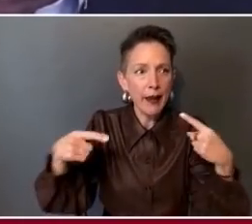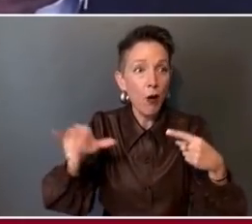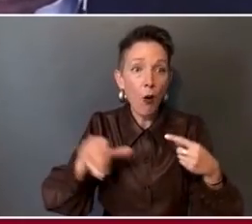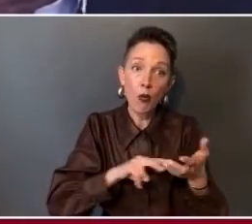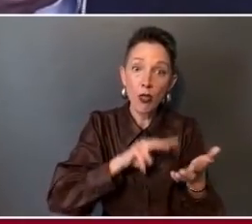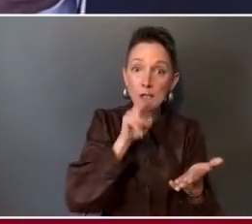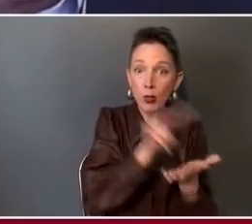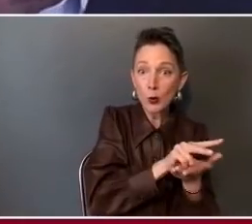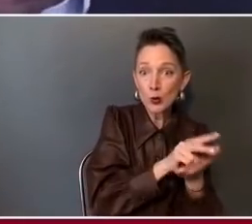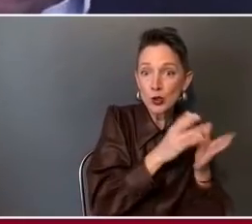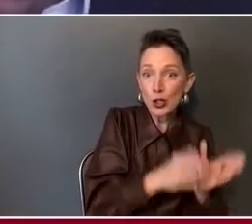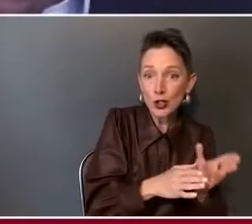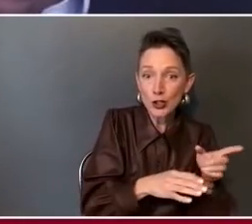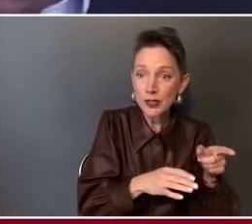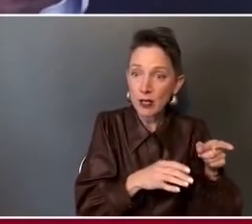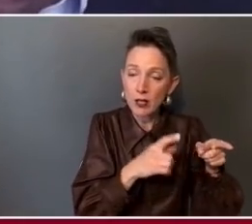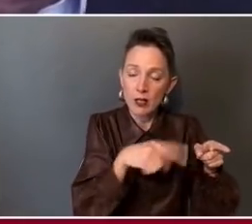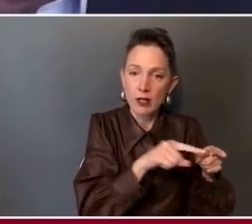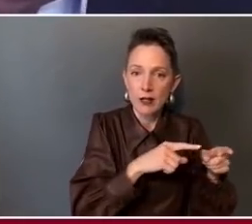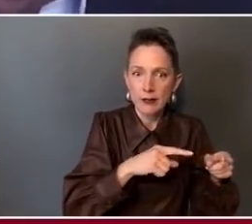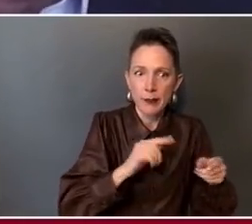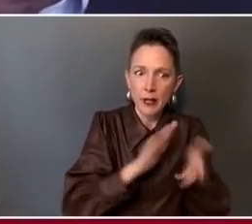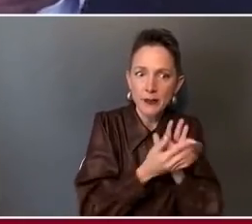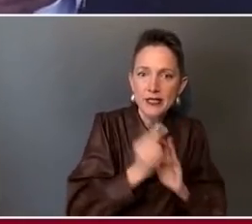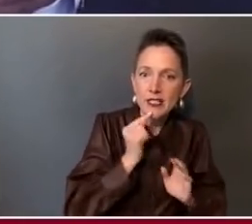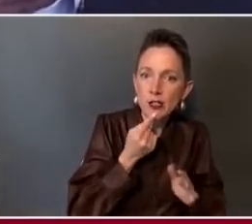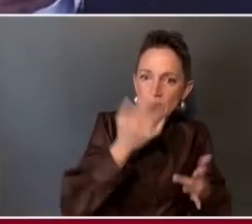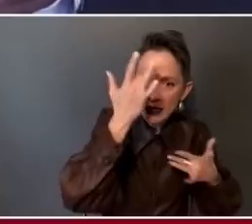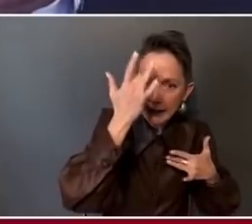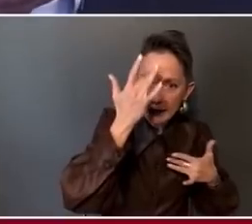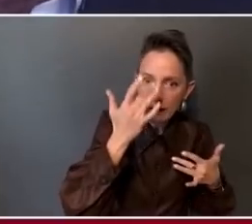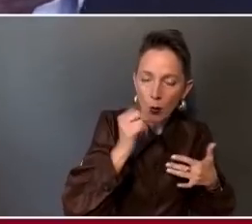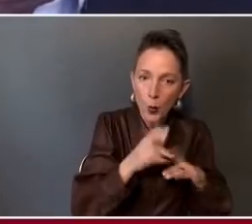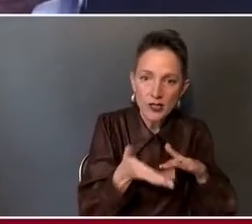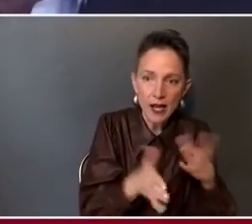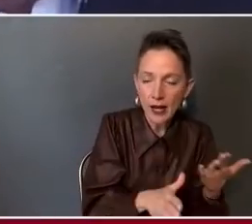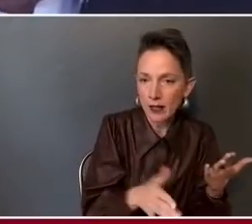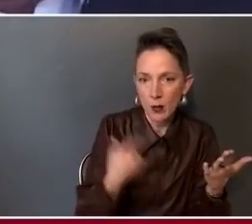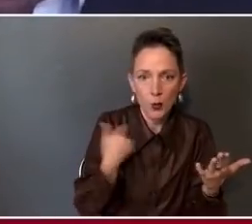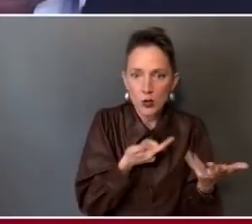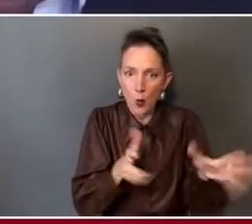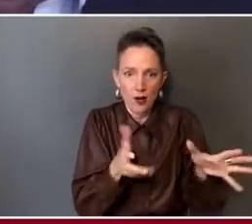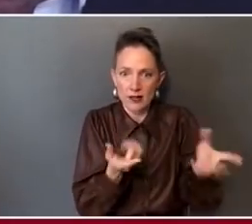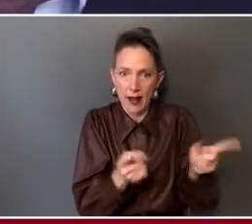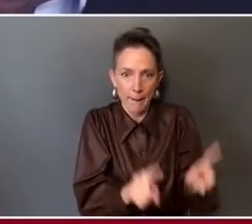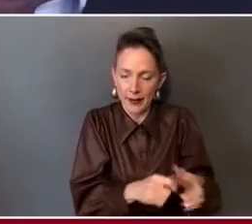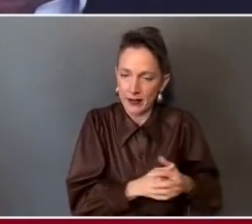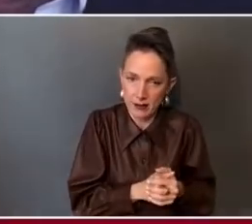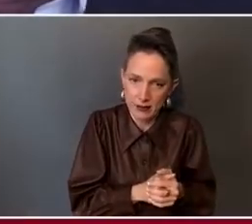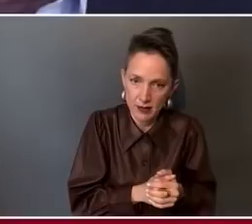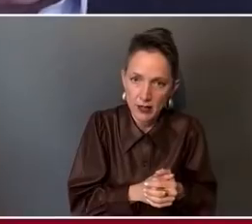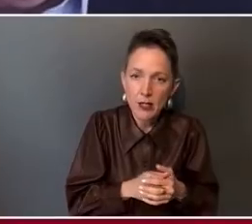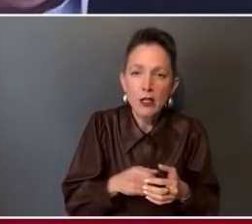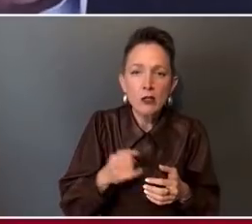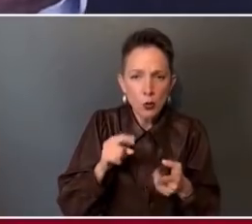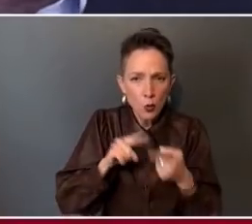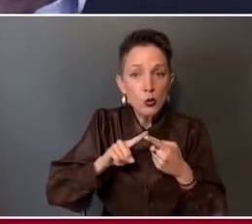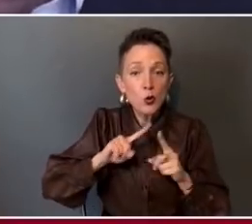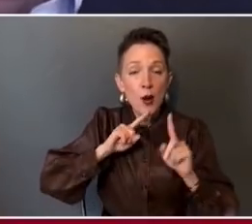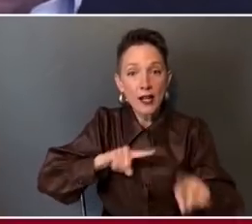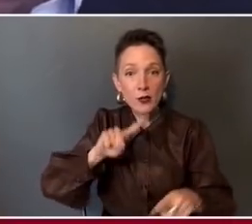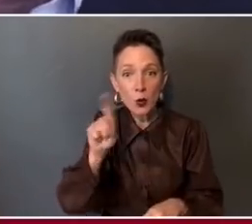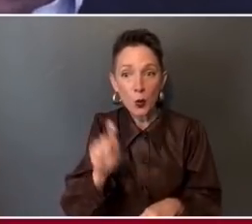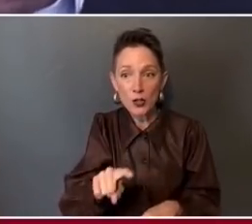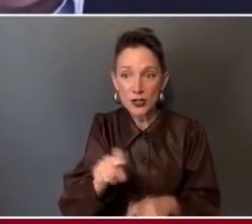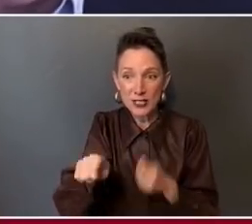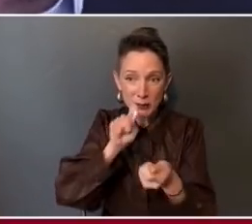up being seriously ill or dying. That's what we don't want to have happen. So I think to answer the question specifically, let